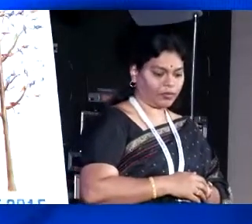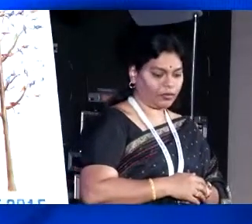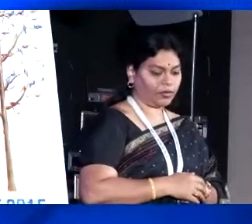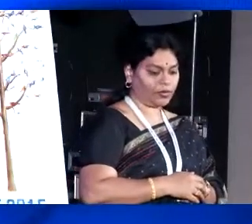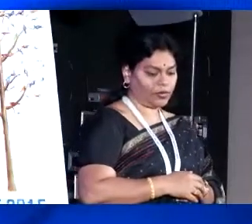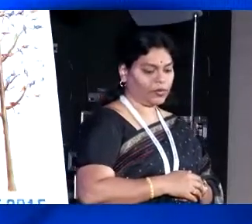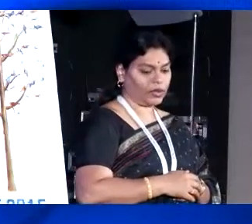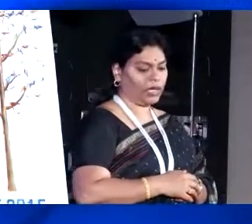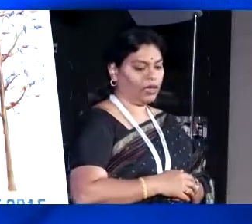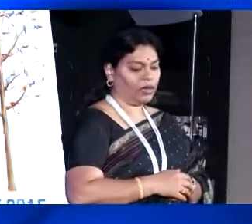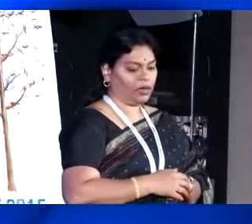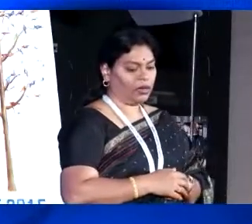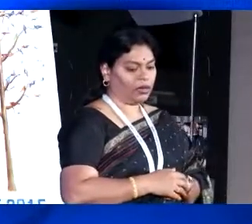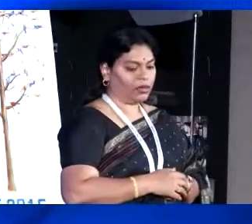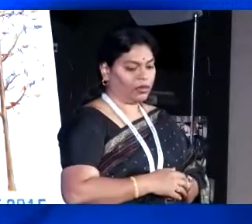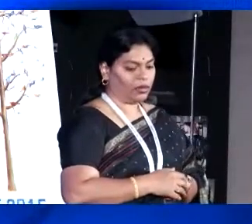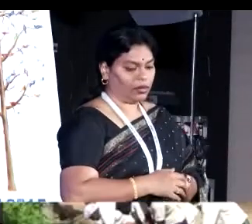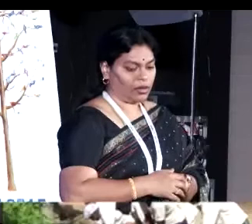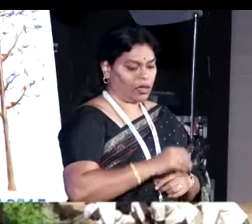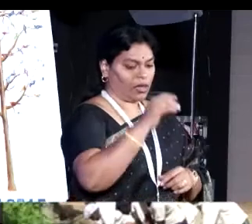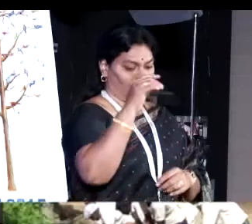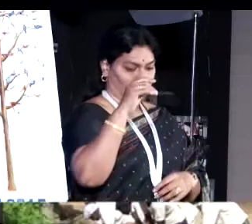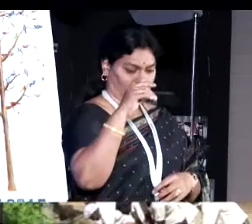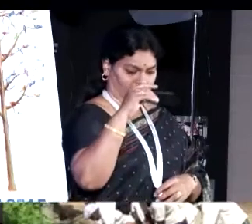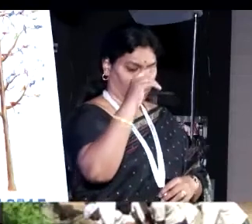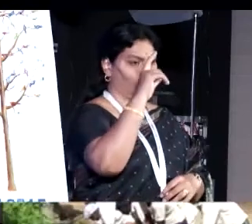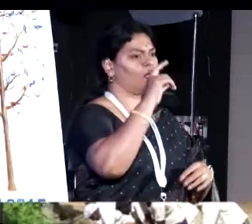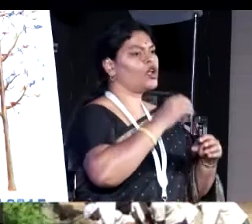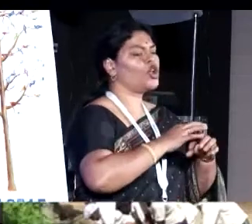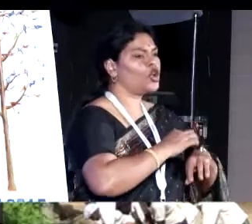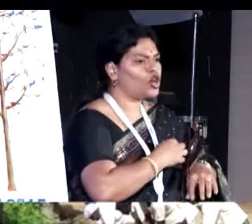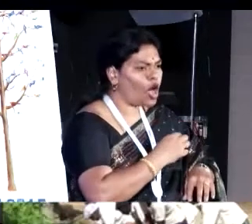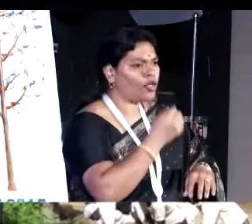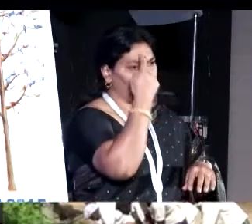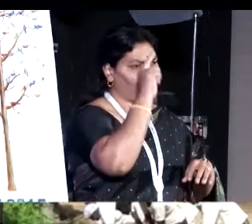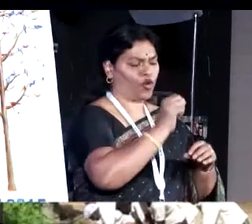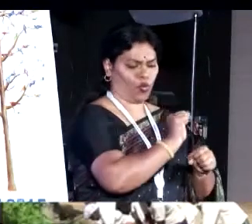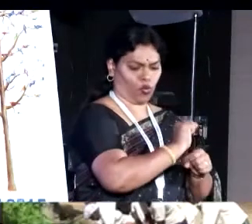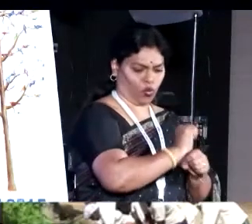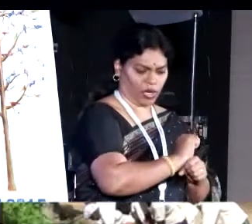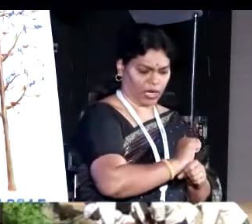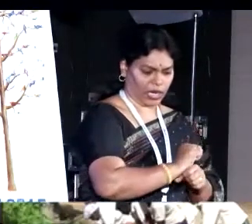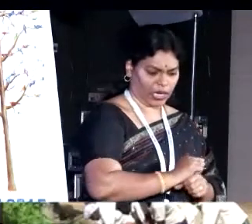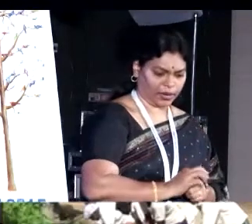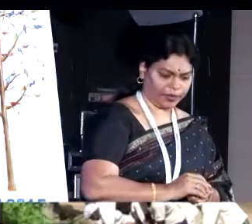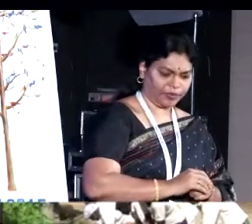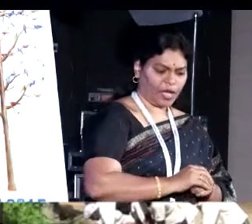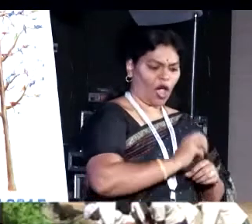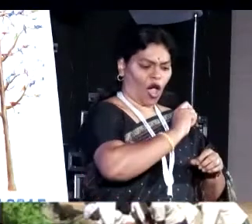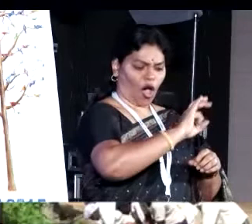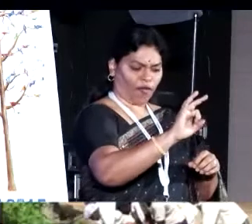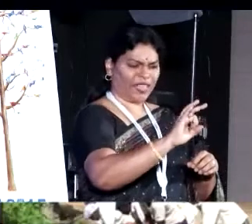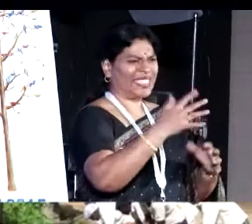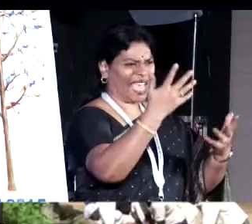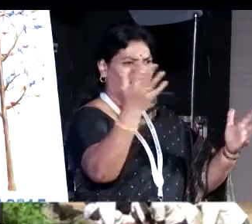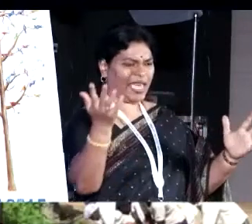We are just, you know, this initiative is called cloth for work. 3000 tons of material cloth, utensils, footwear, office furniture, school material,